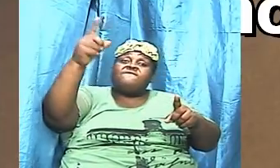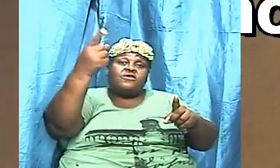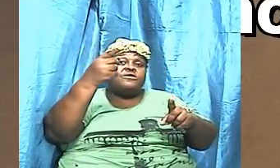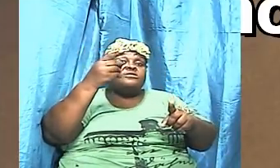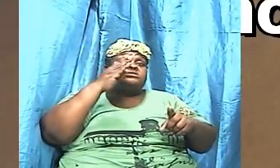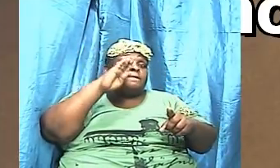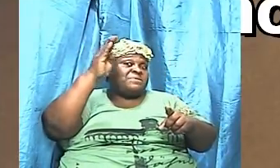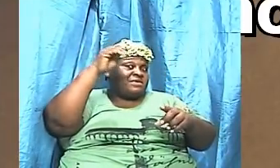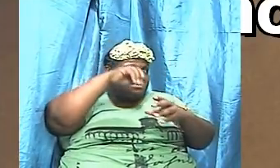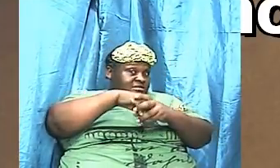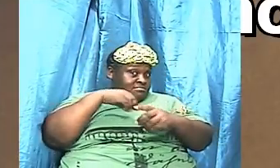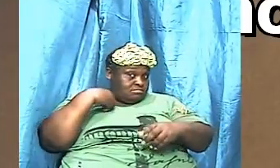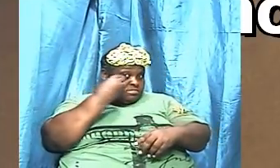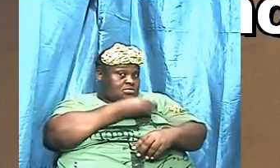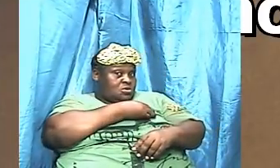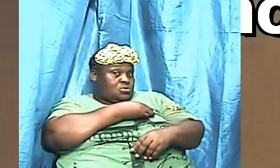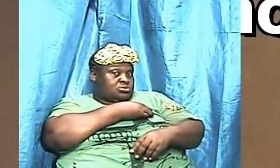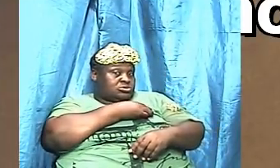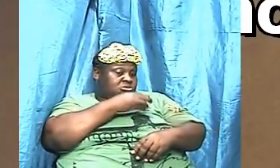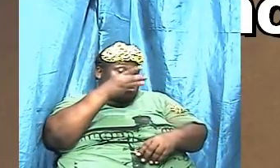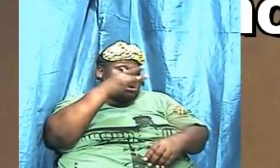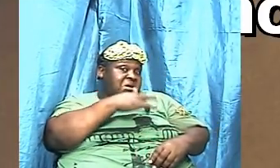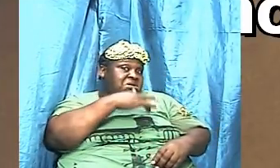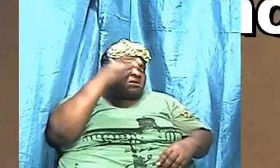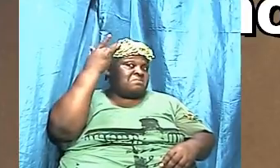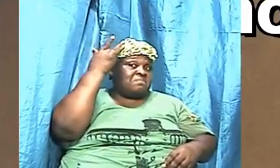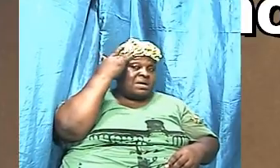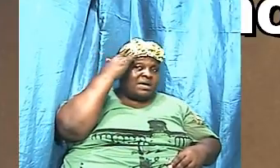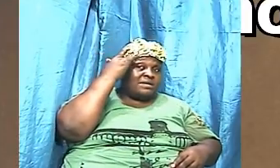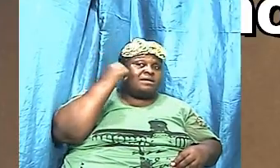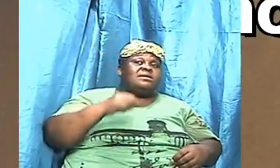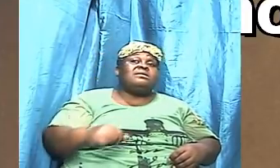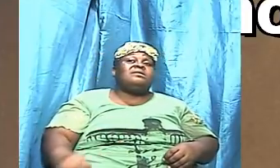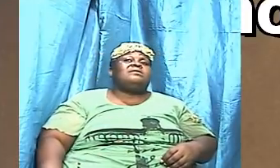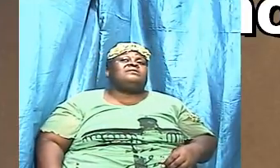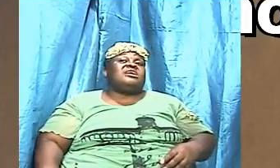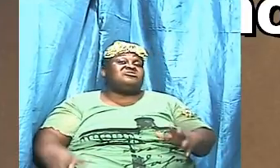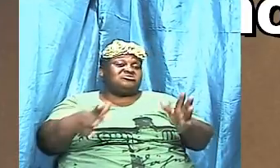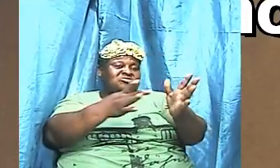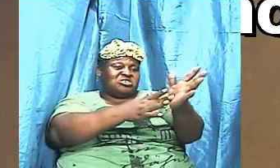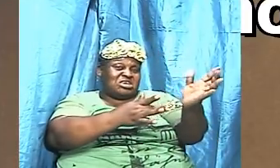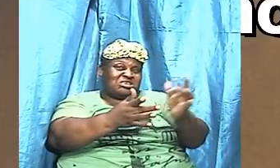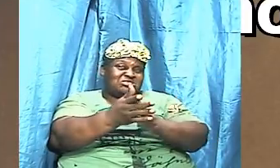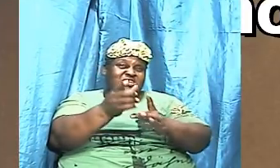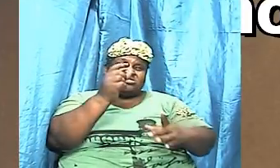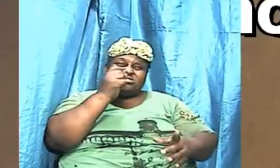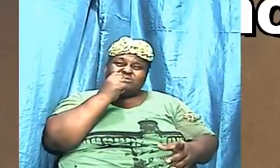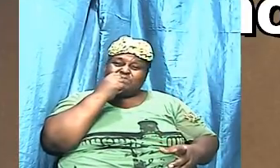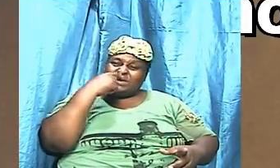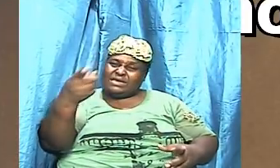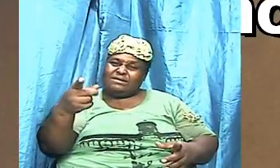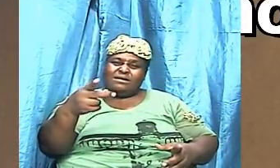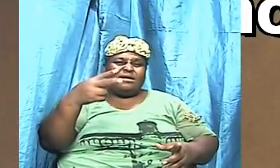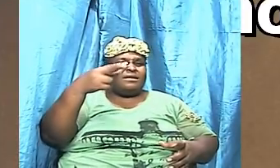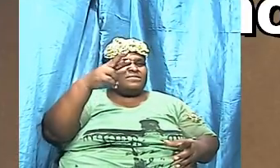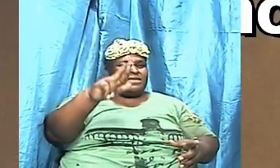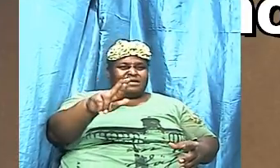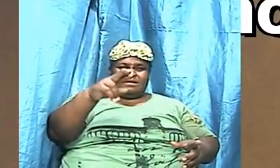richly and Jesus wielded that rima word like a mighty blade